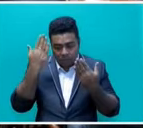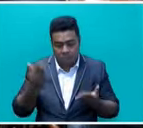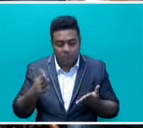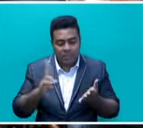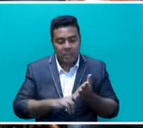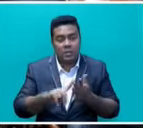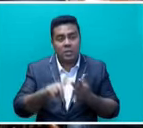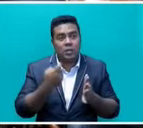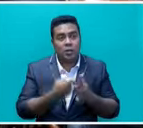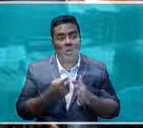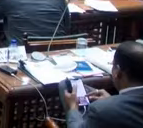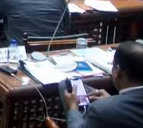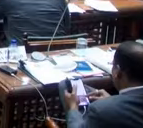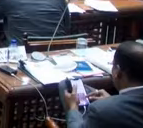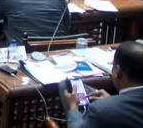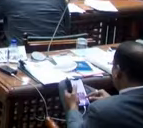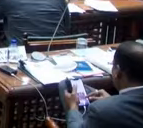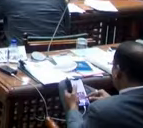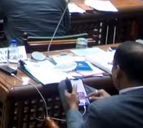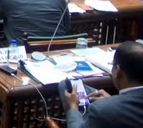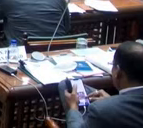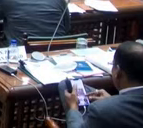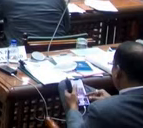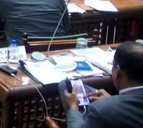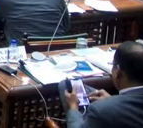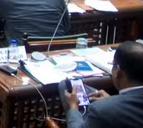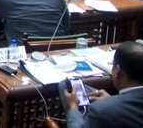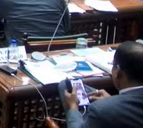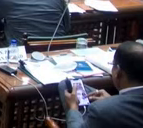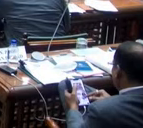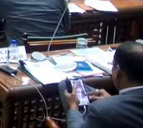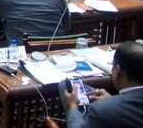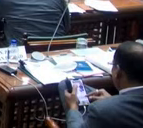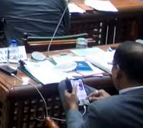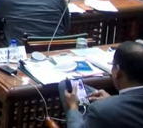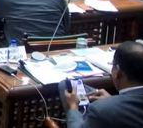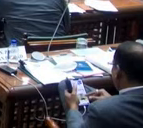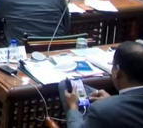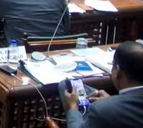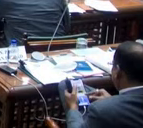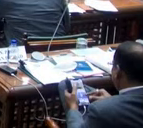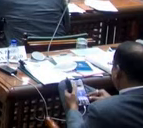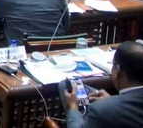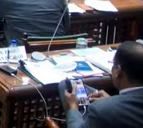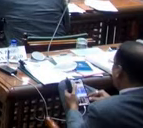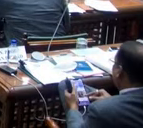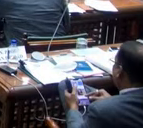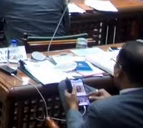What will the government do to those who abuse this fund on alcohol and unnecessary spending?